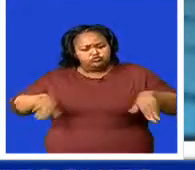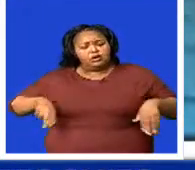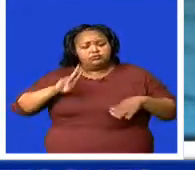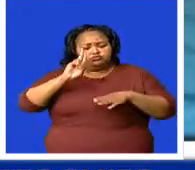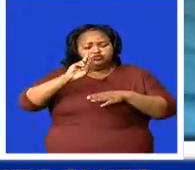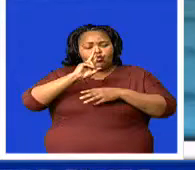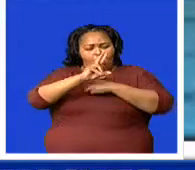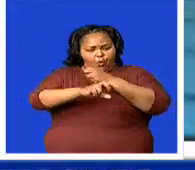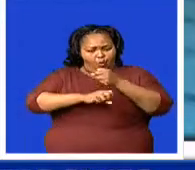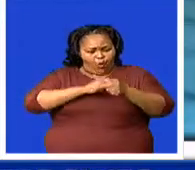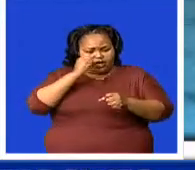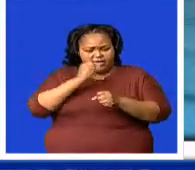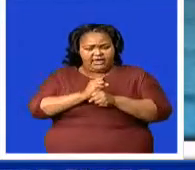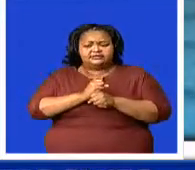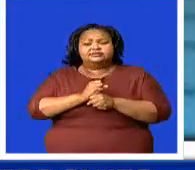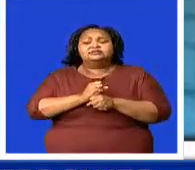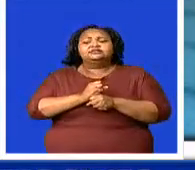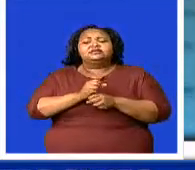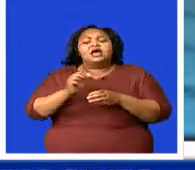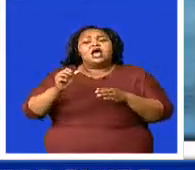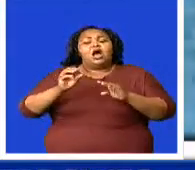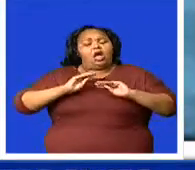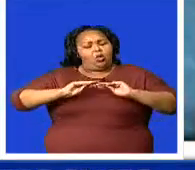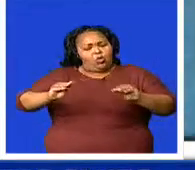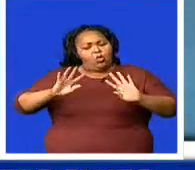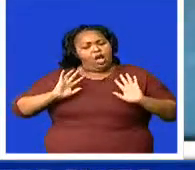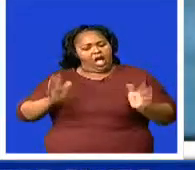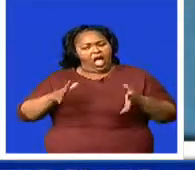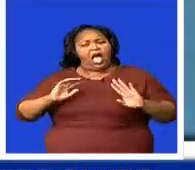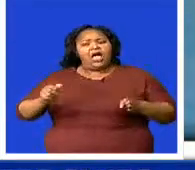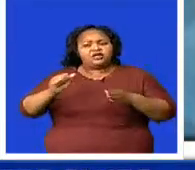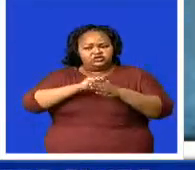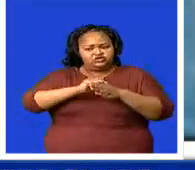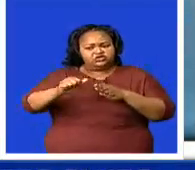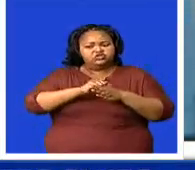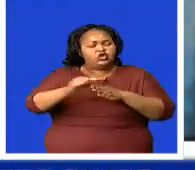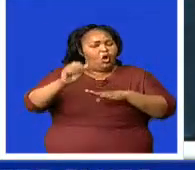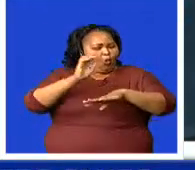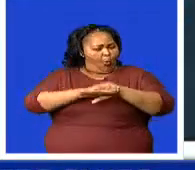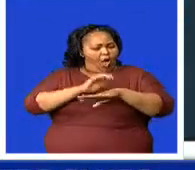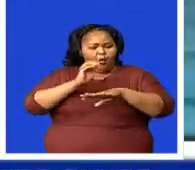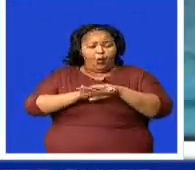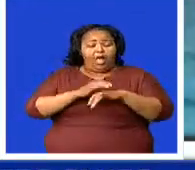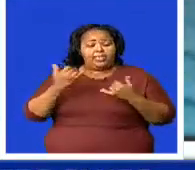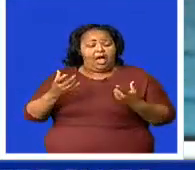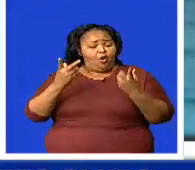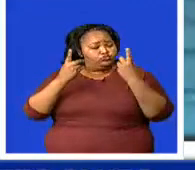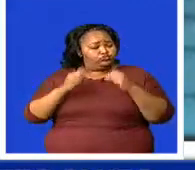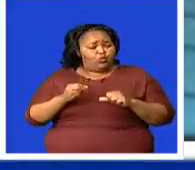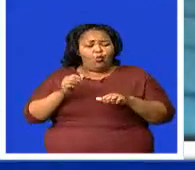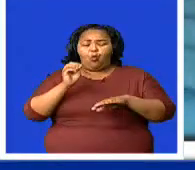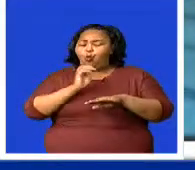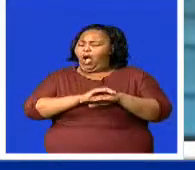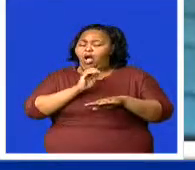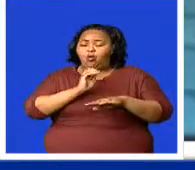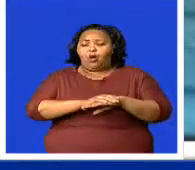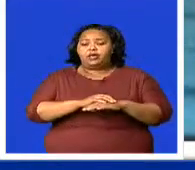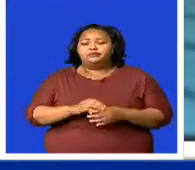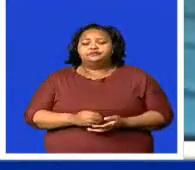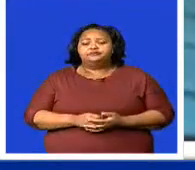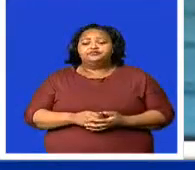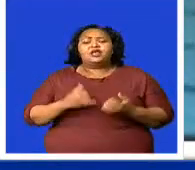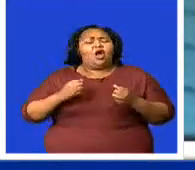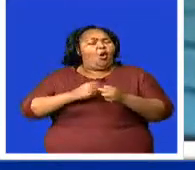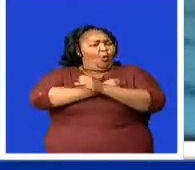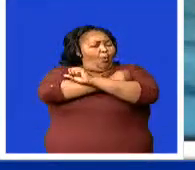Rackham has been teaching us nicely and good for us to do good in the callers. I want to break a lot of records and